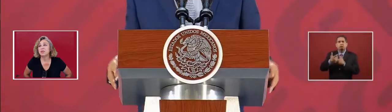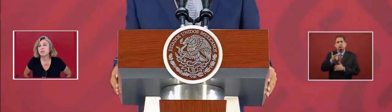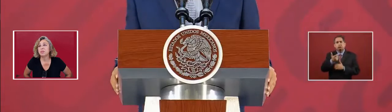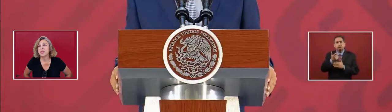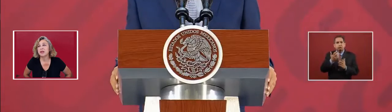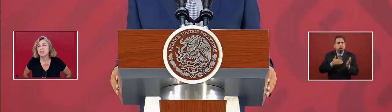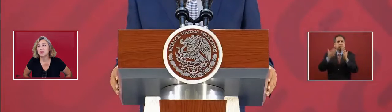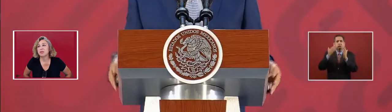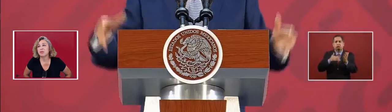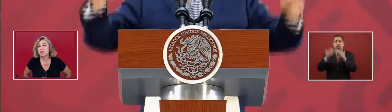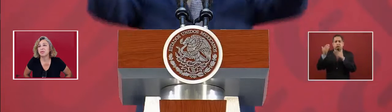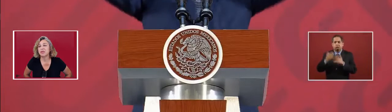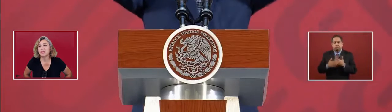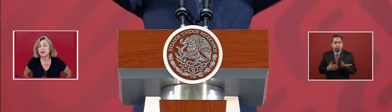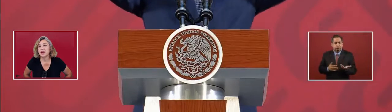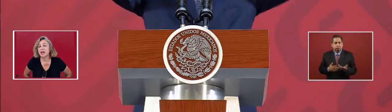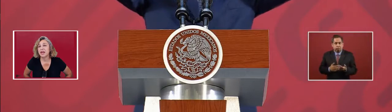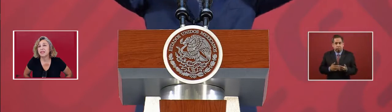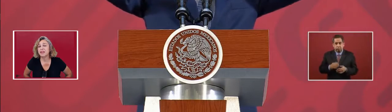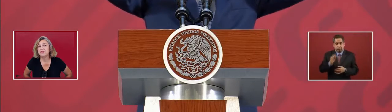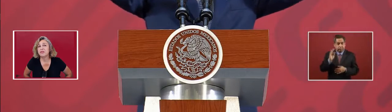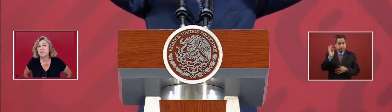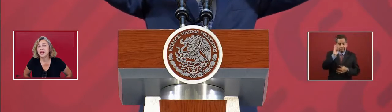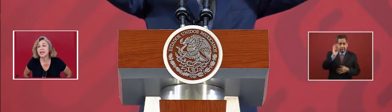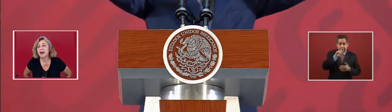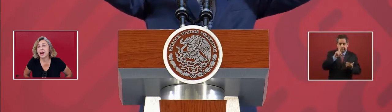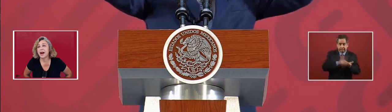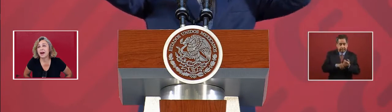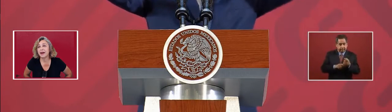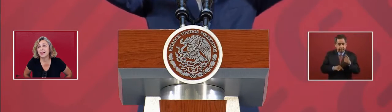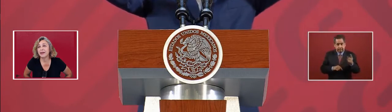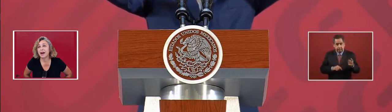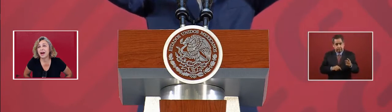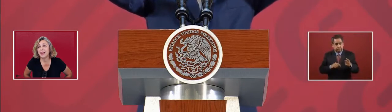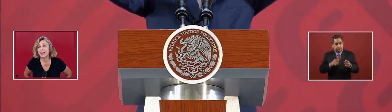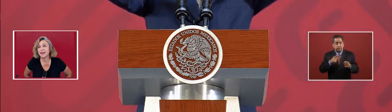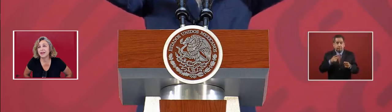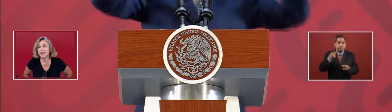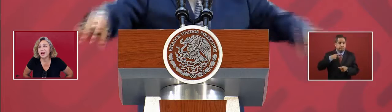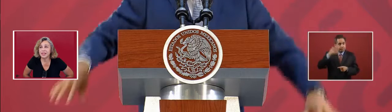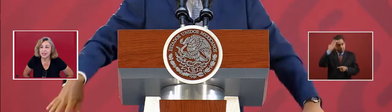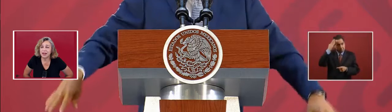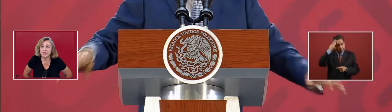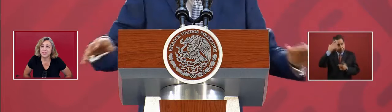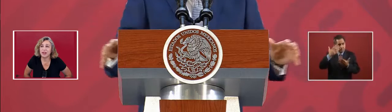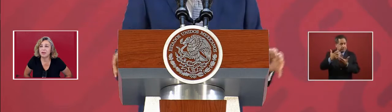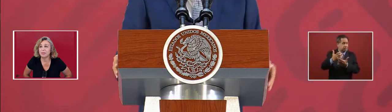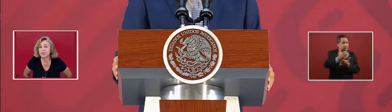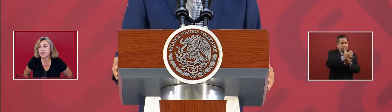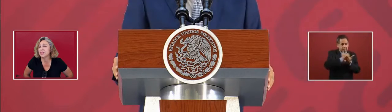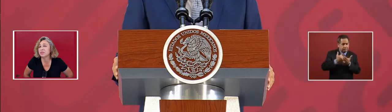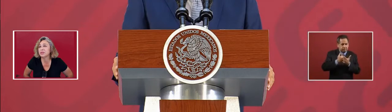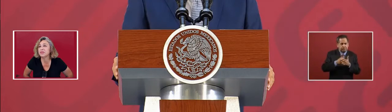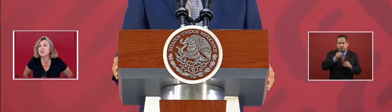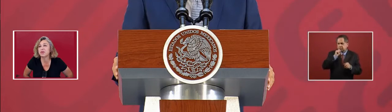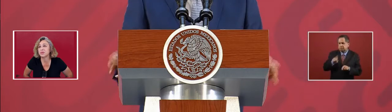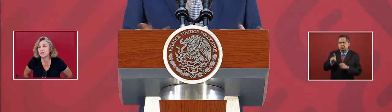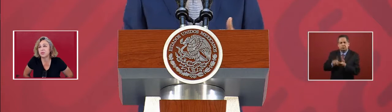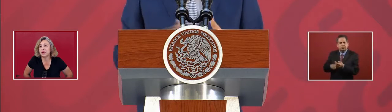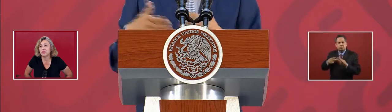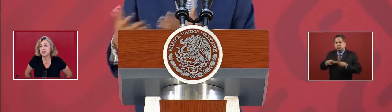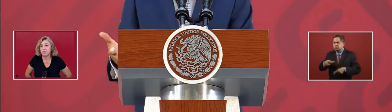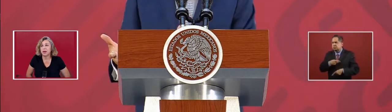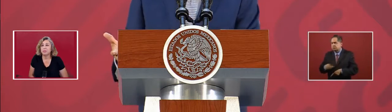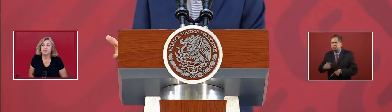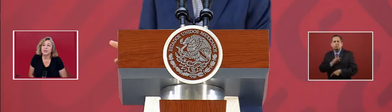That there would be economic growth. And that if it rained high, a lot on the top, then there was a few drops